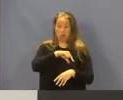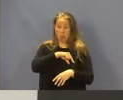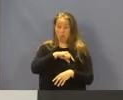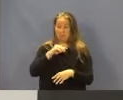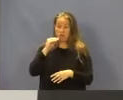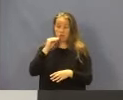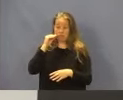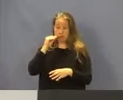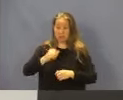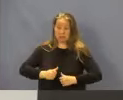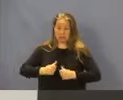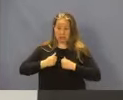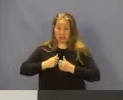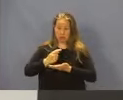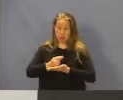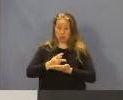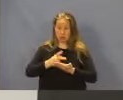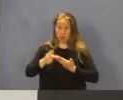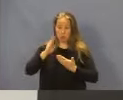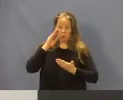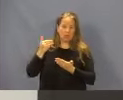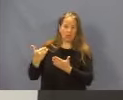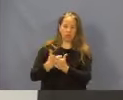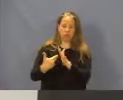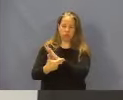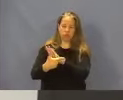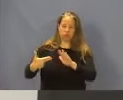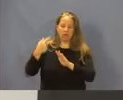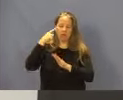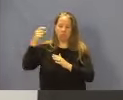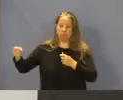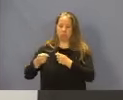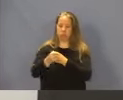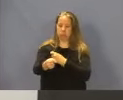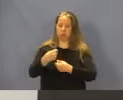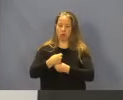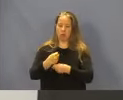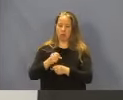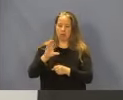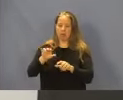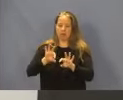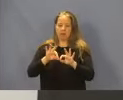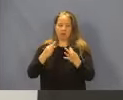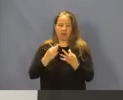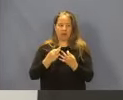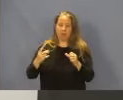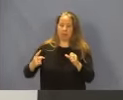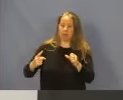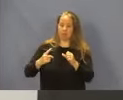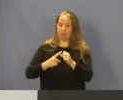Treatment Program will be a new designation of placement created by the Family First